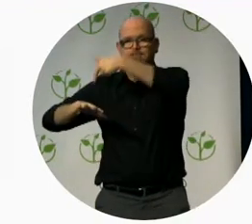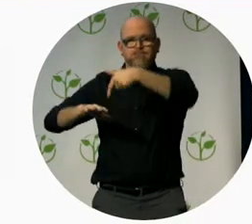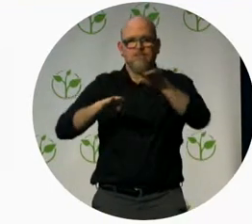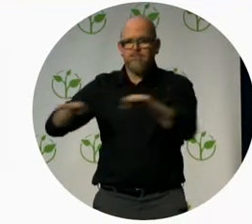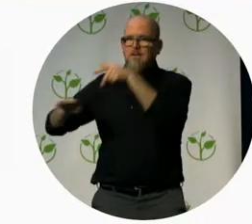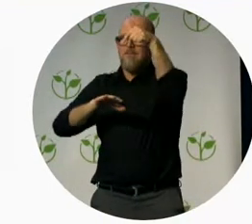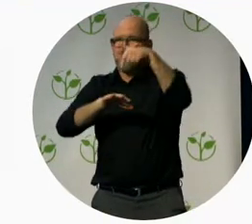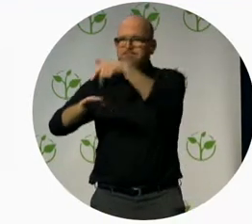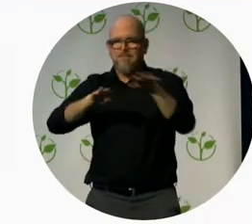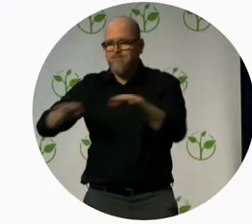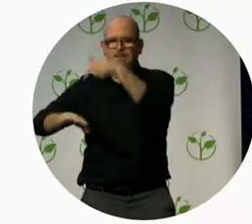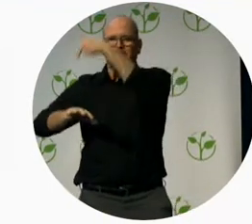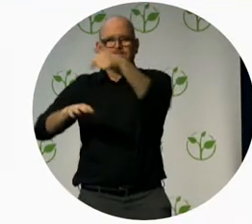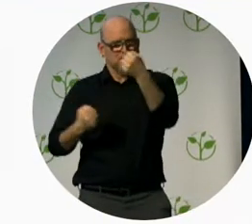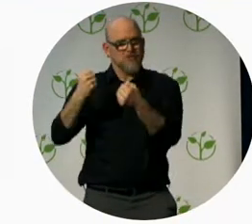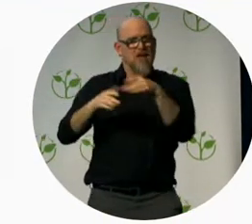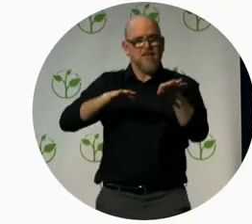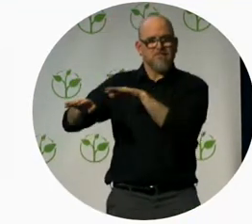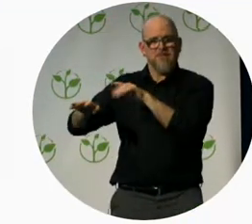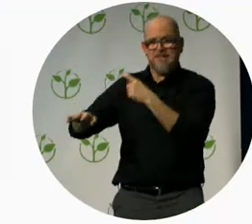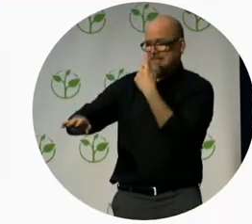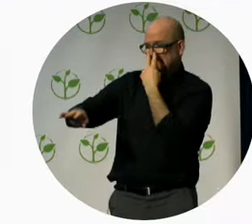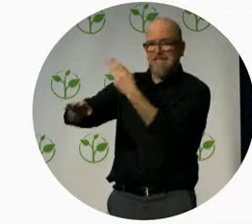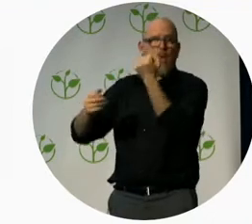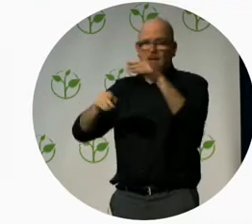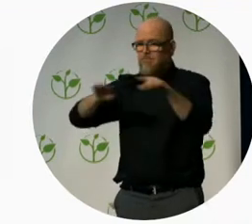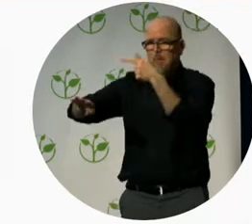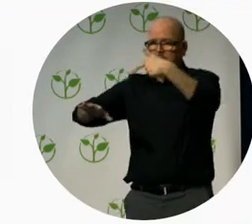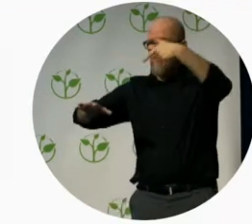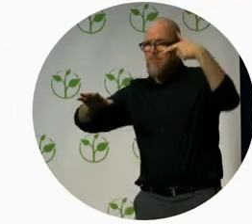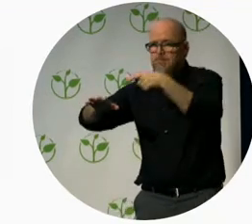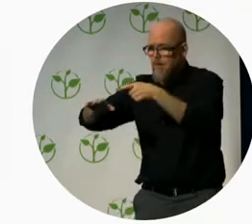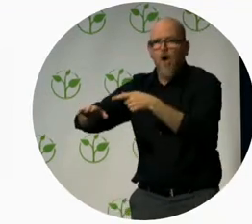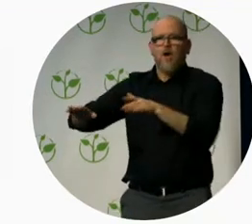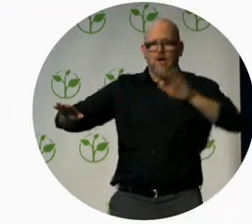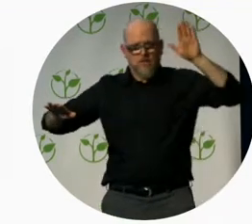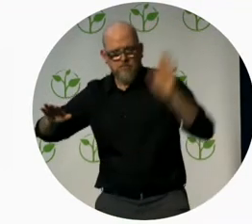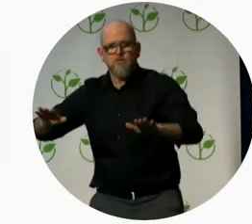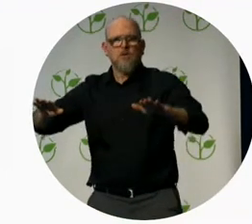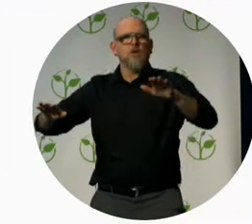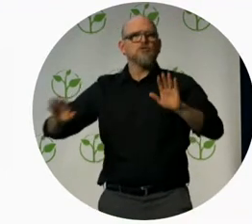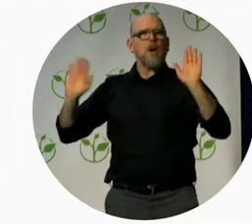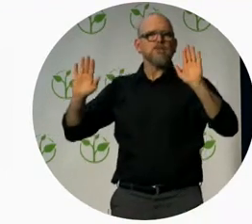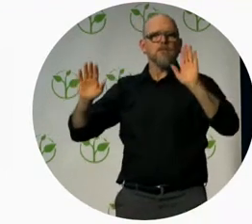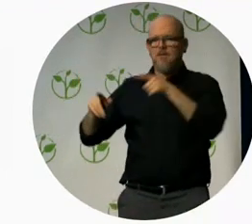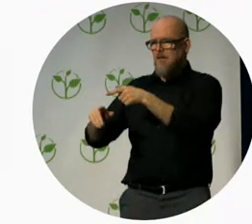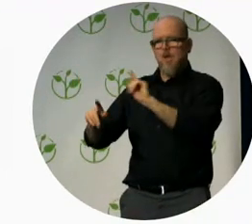and the team felt empowered. They felt ownership. The next two learnings go together.